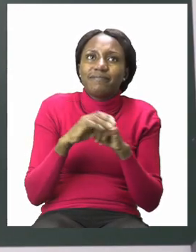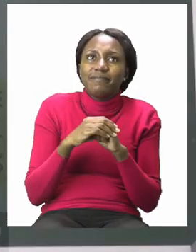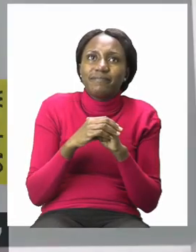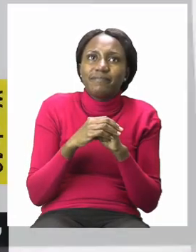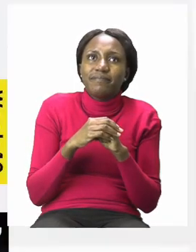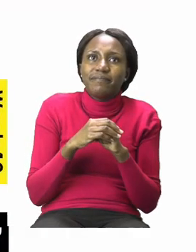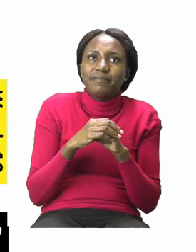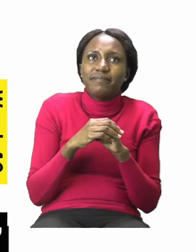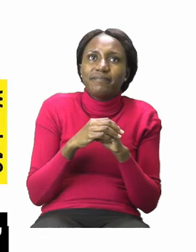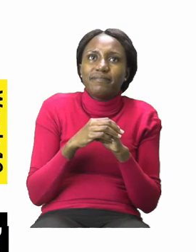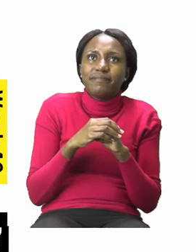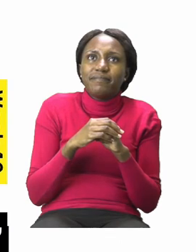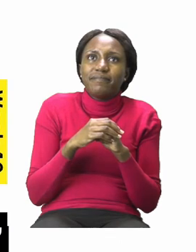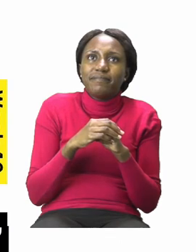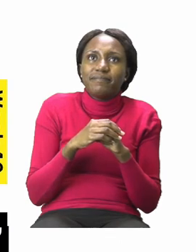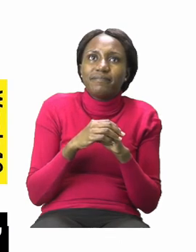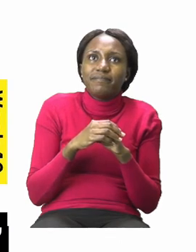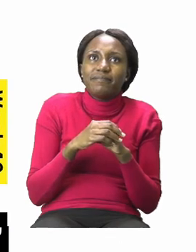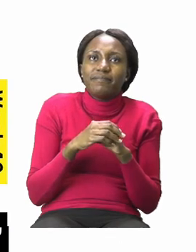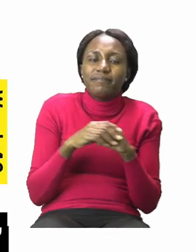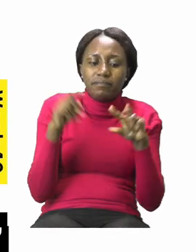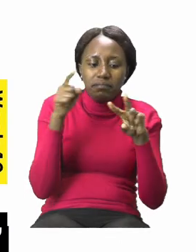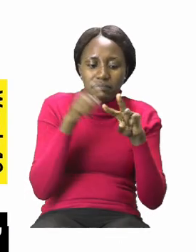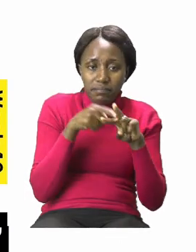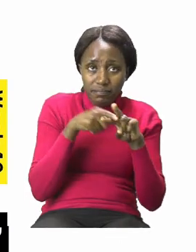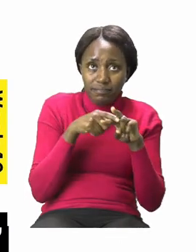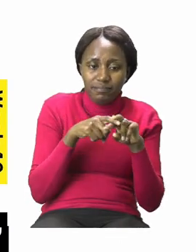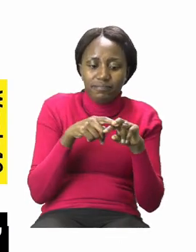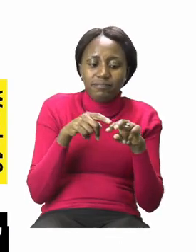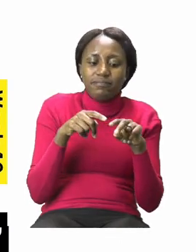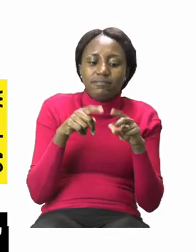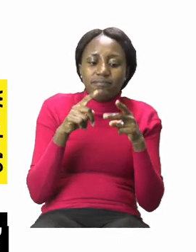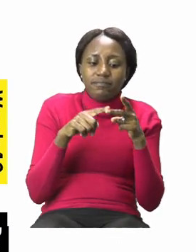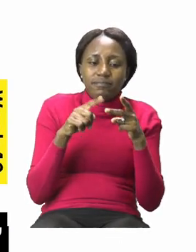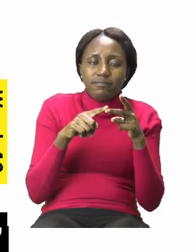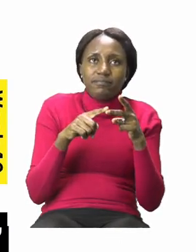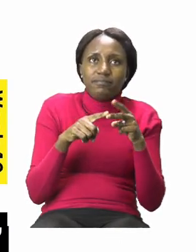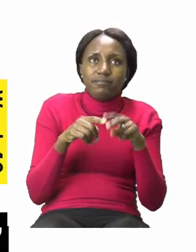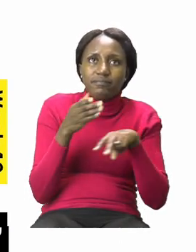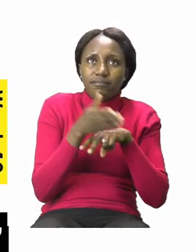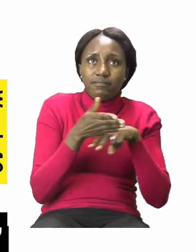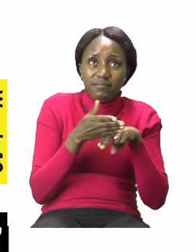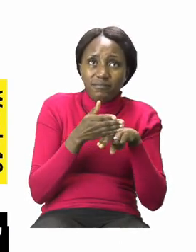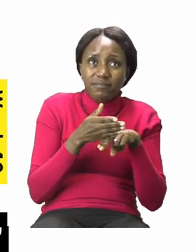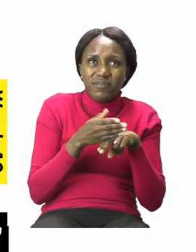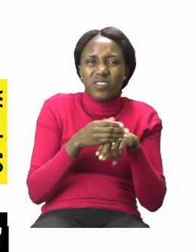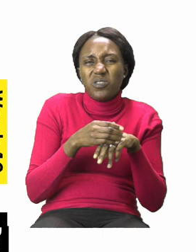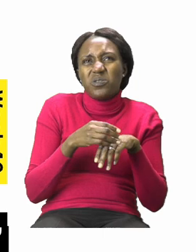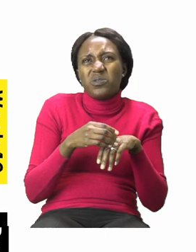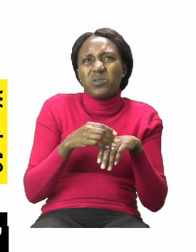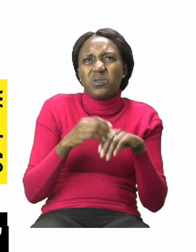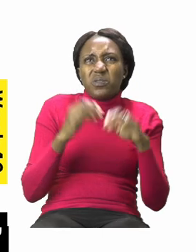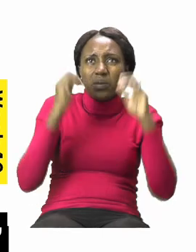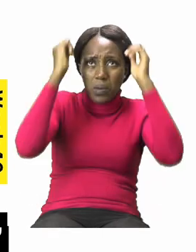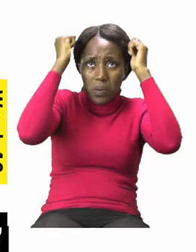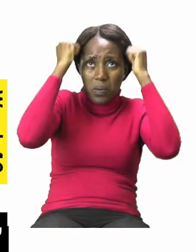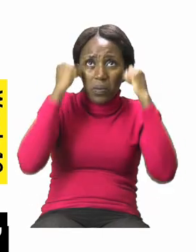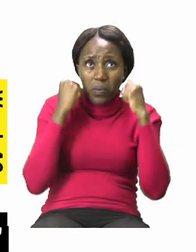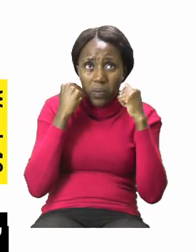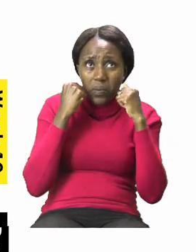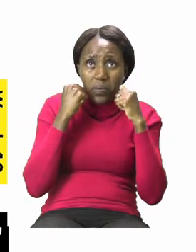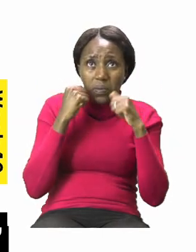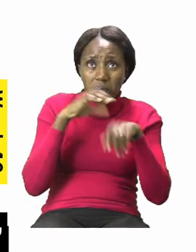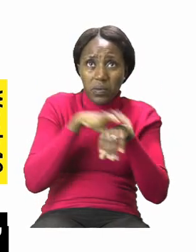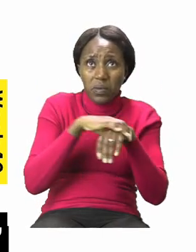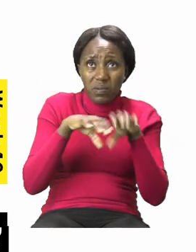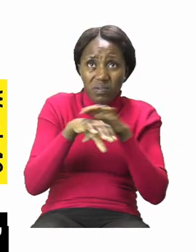That means the two remaining things we have the hoodie or the sweater and the